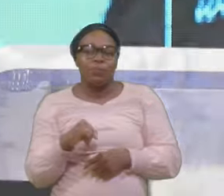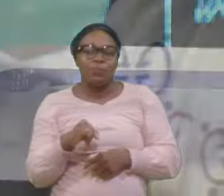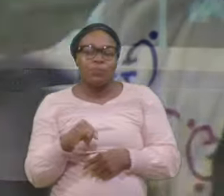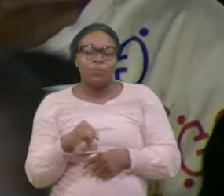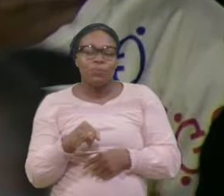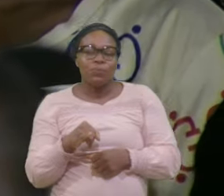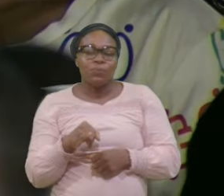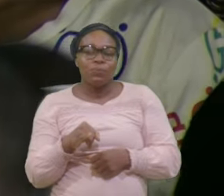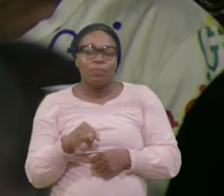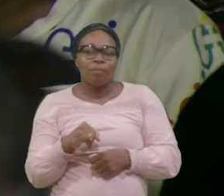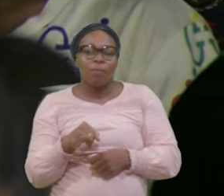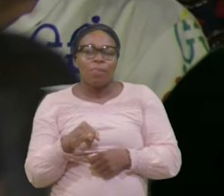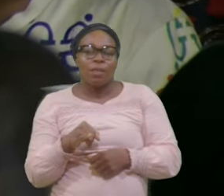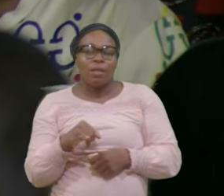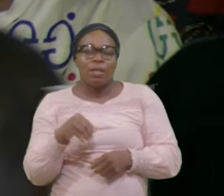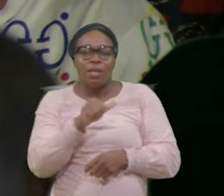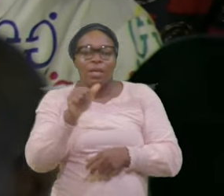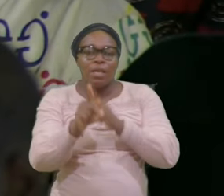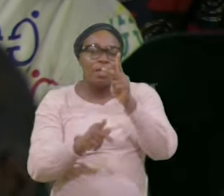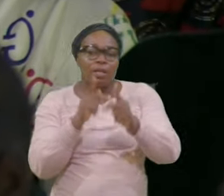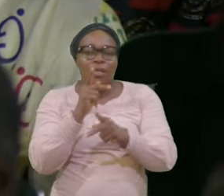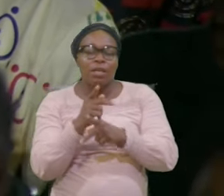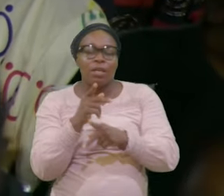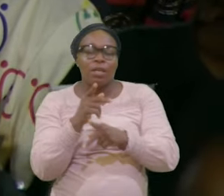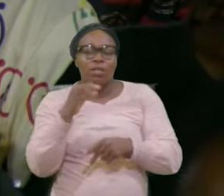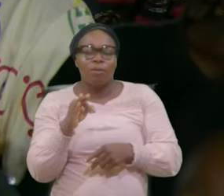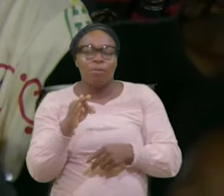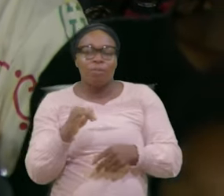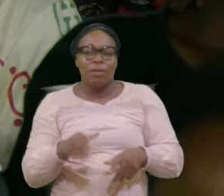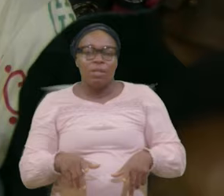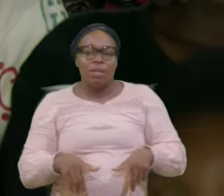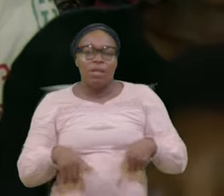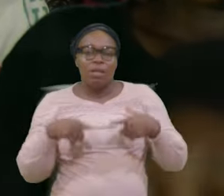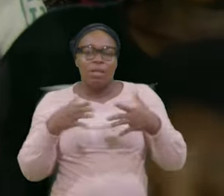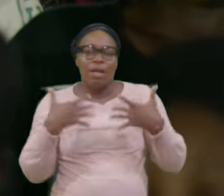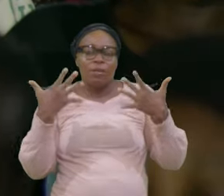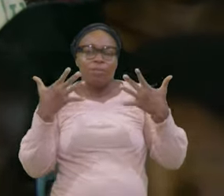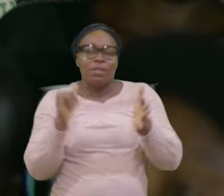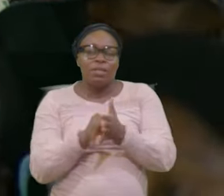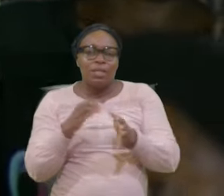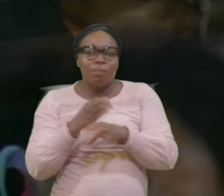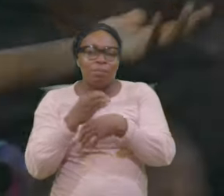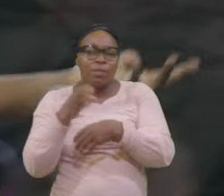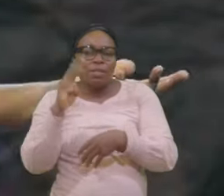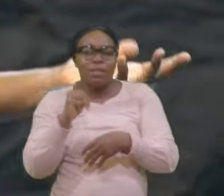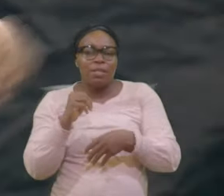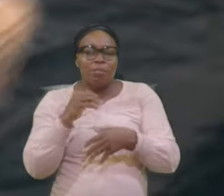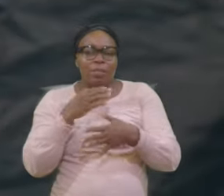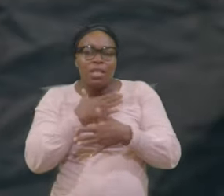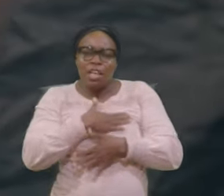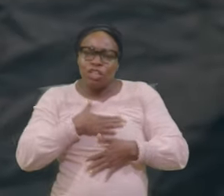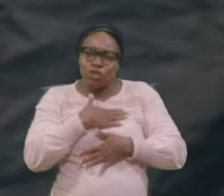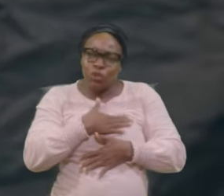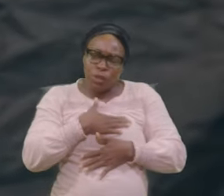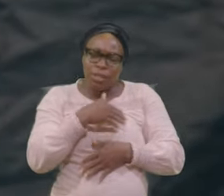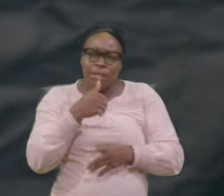A kind Of Life That Makes Him Enjoy Life He just Got some Money And he